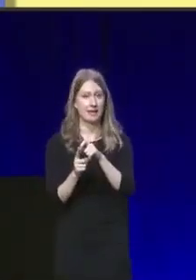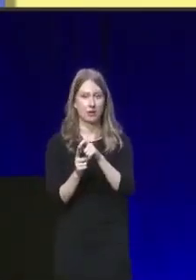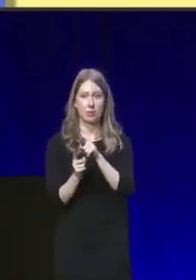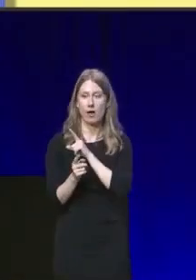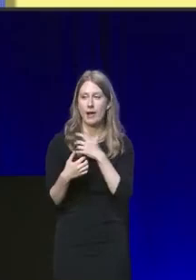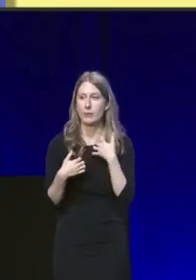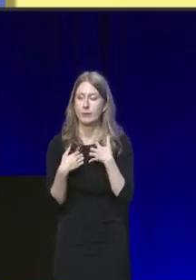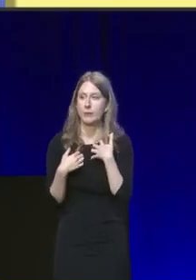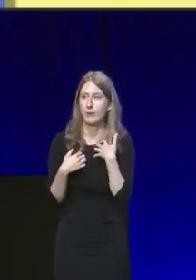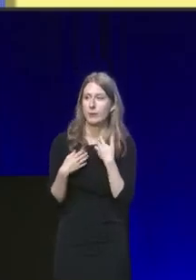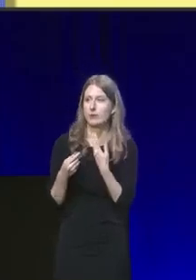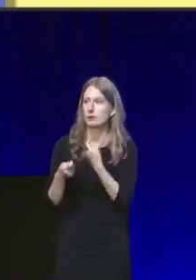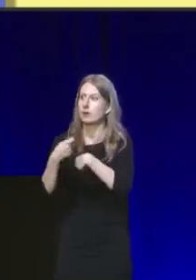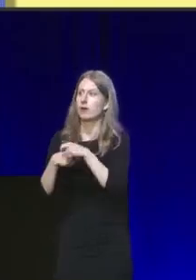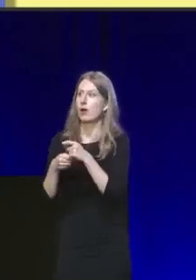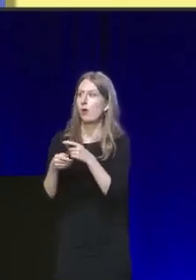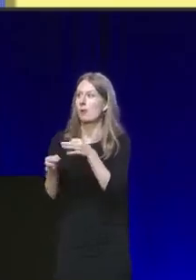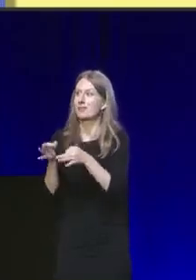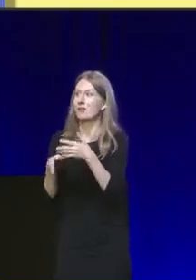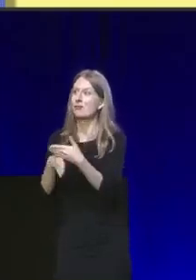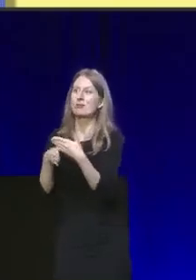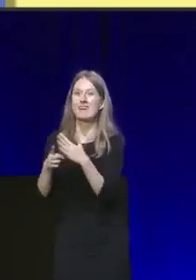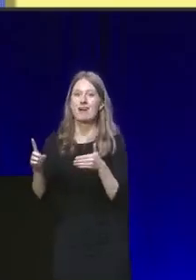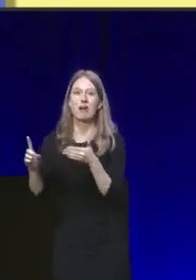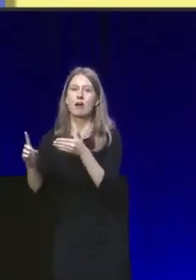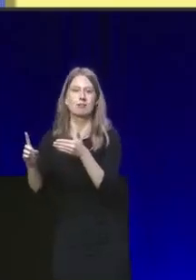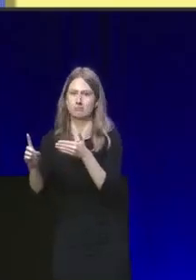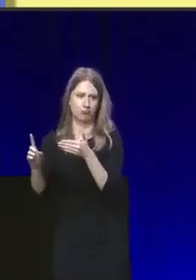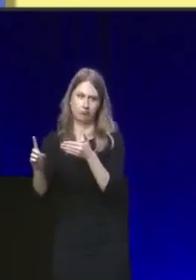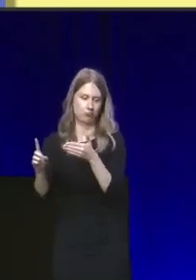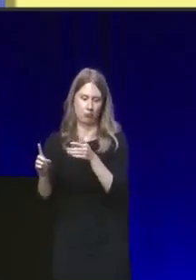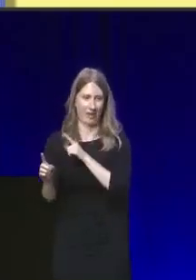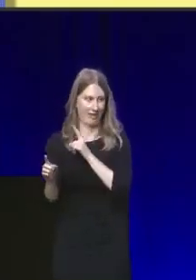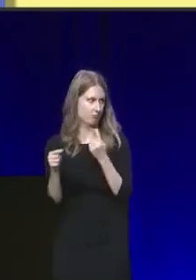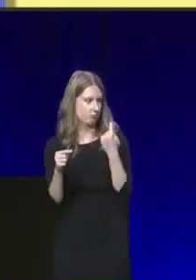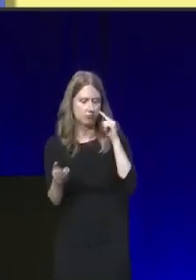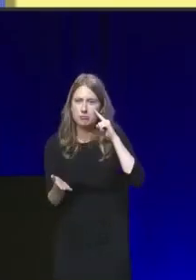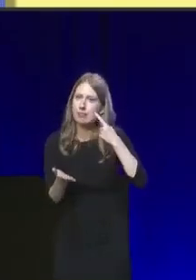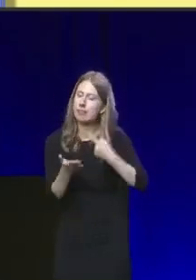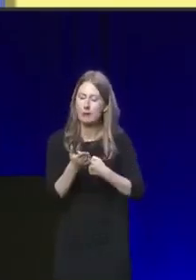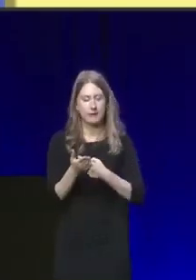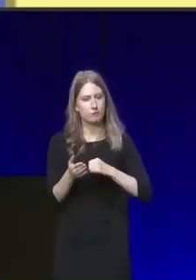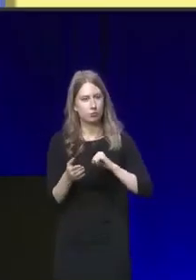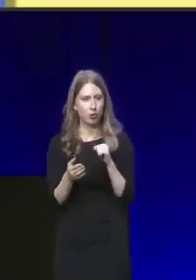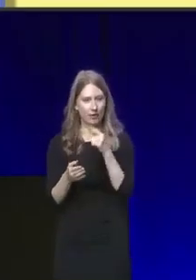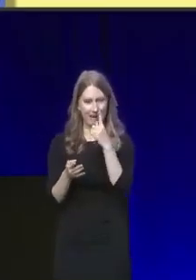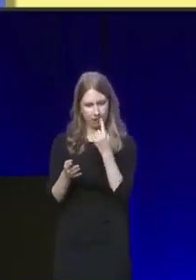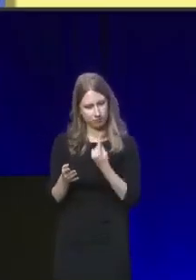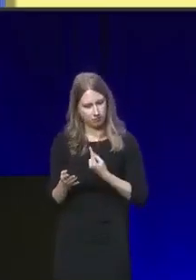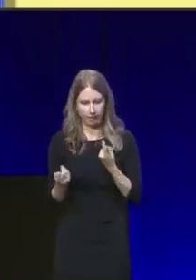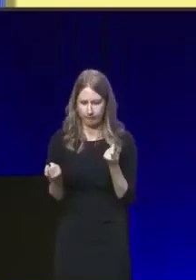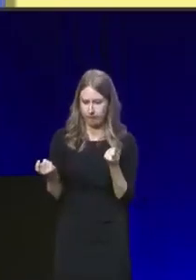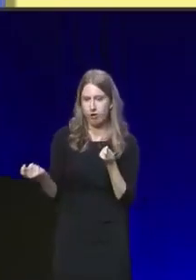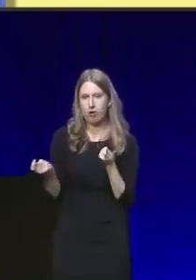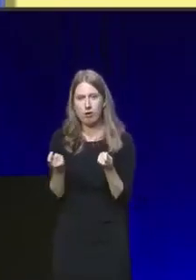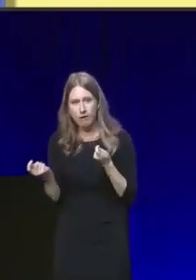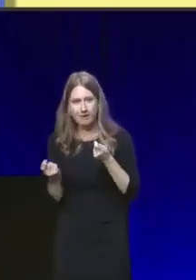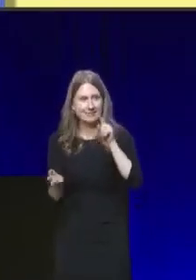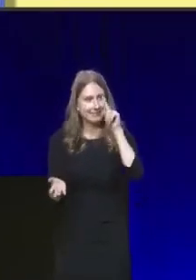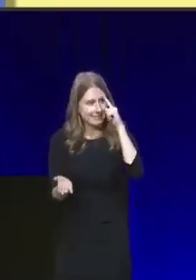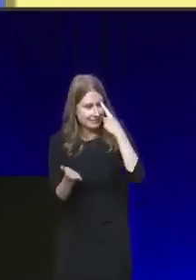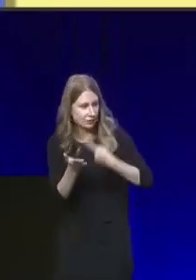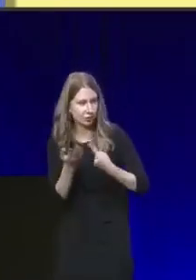career. I joined the SNP because I believe in Scottish self-government. Taking decisions in Scotland